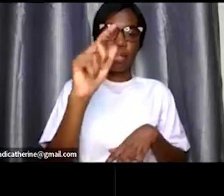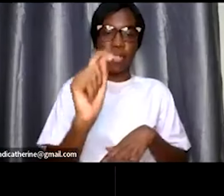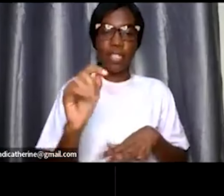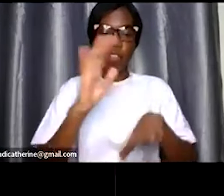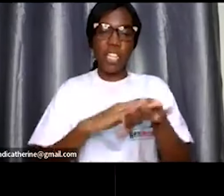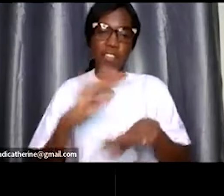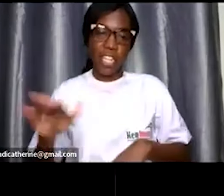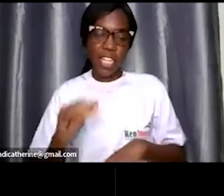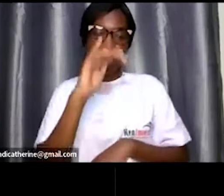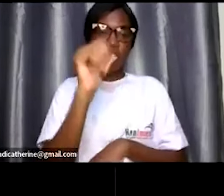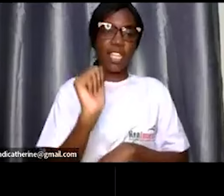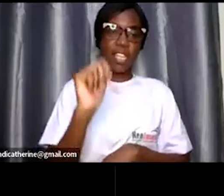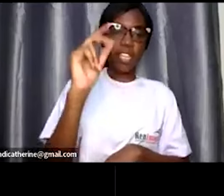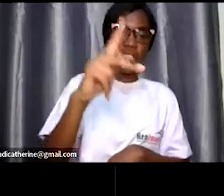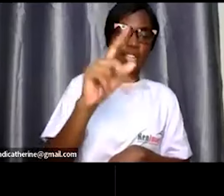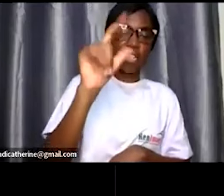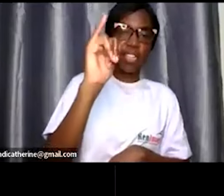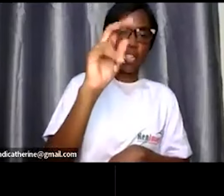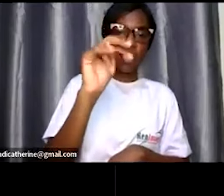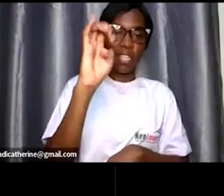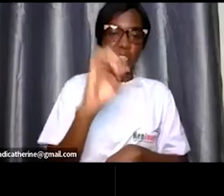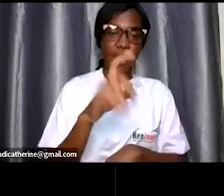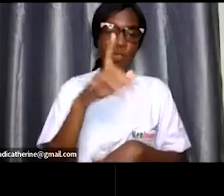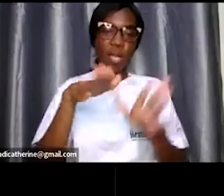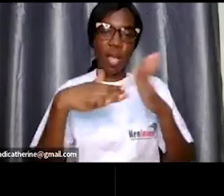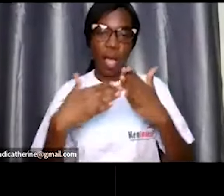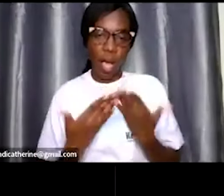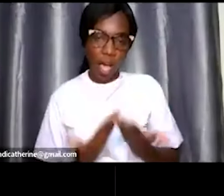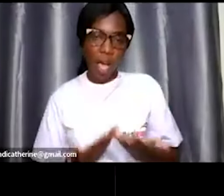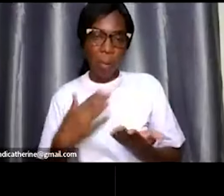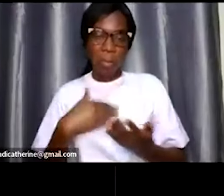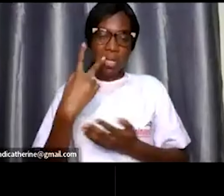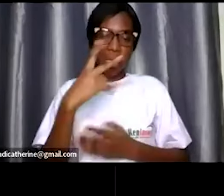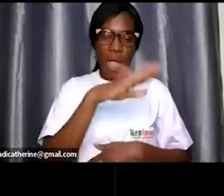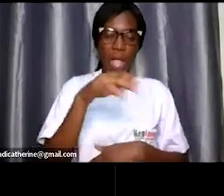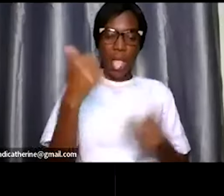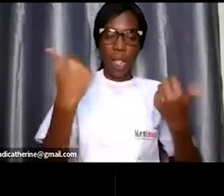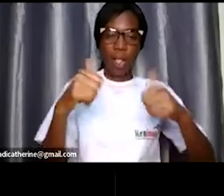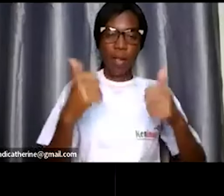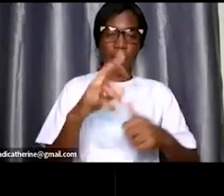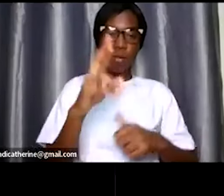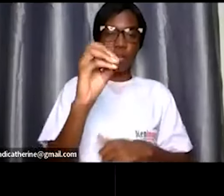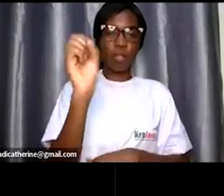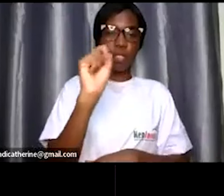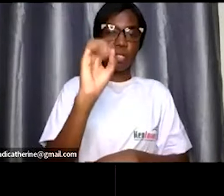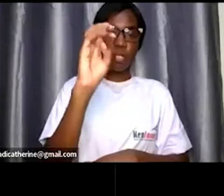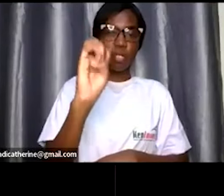you uh rosemary atemo how are you i haven't seen you around in a while by the way rosemary thank